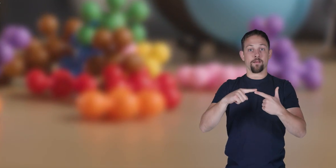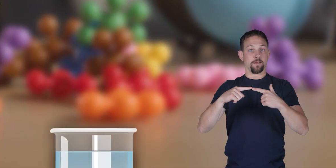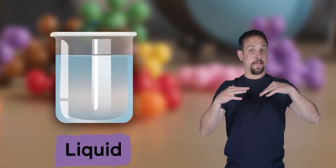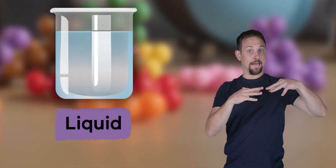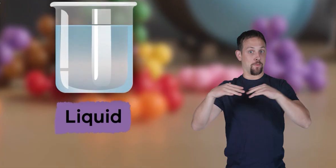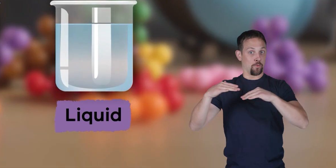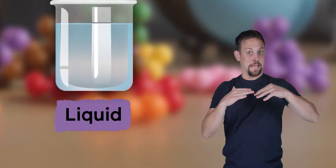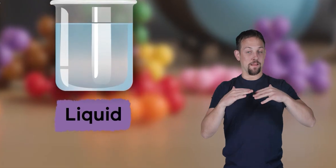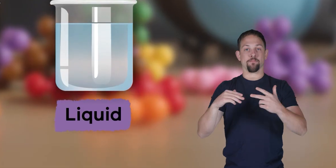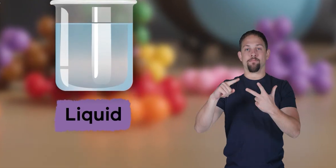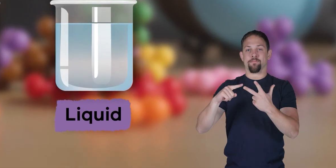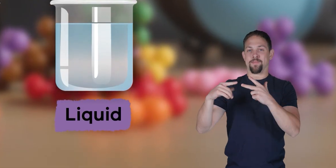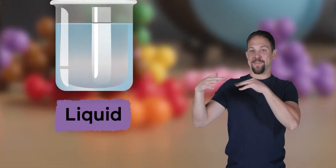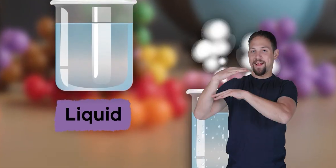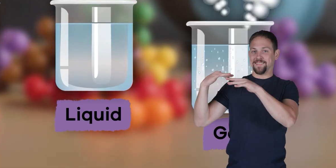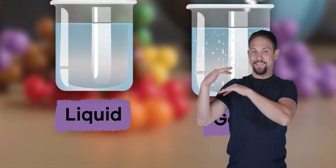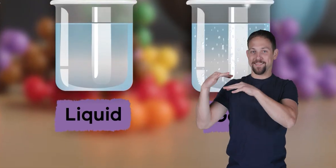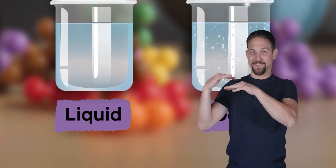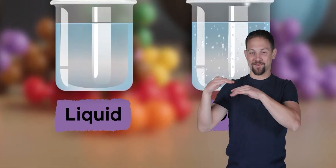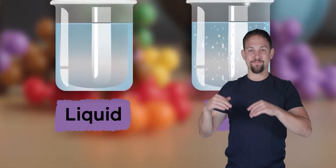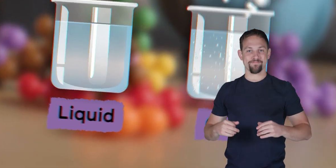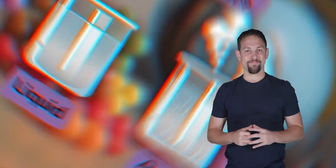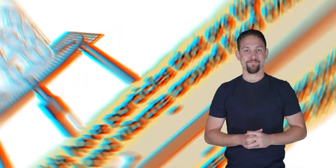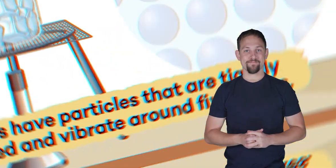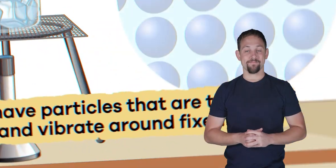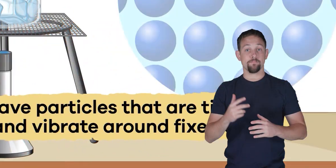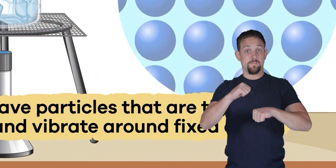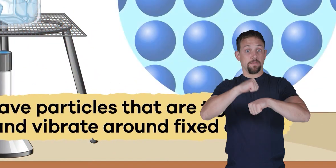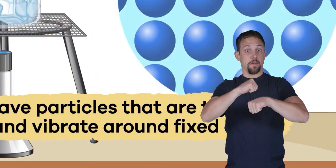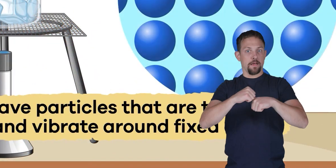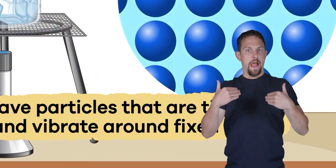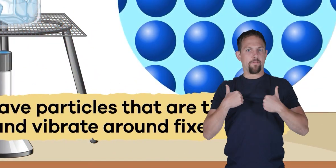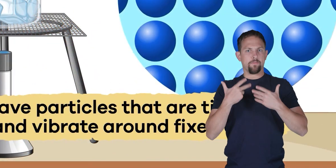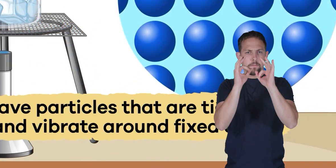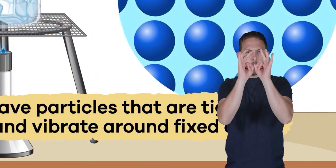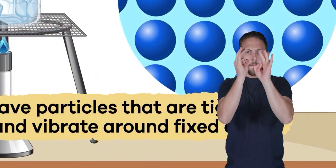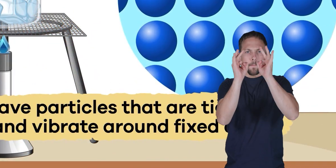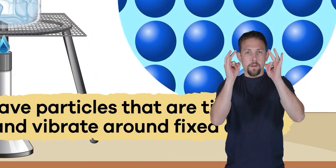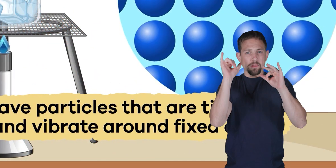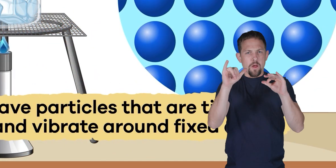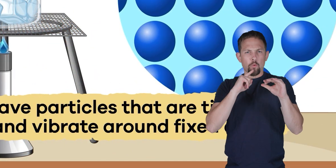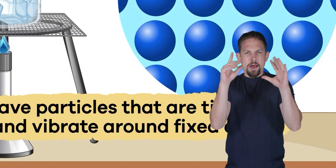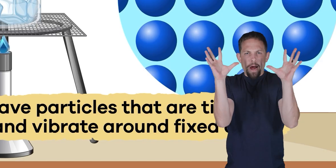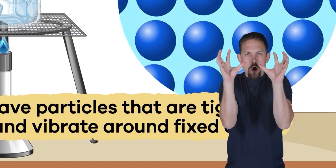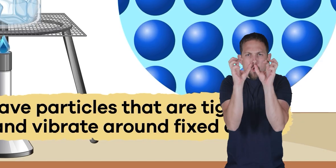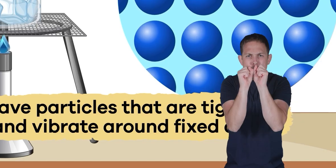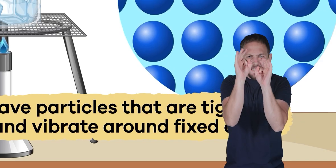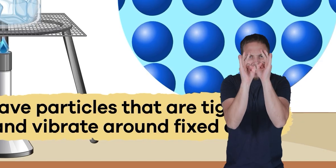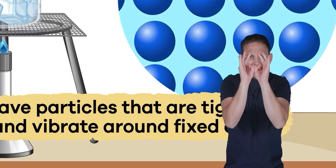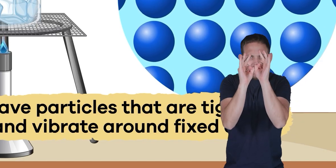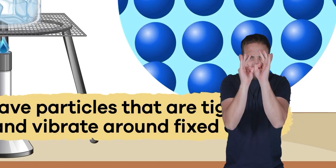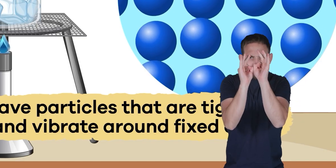liquid and gas solids have particles that are tightly bonded